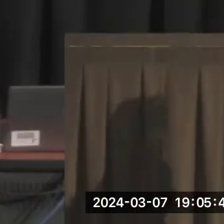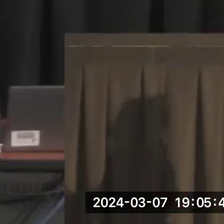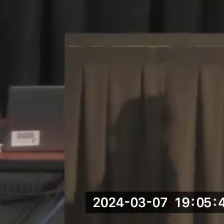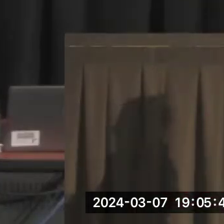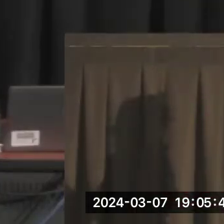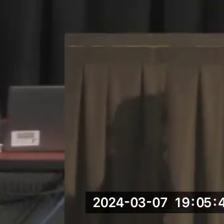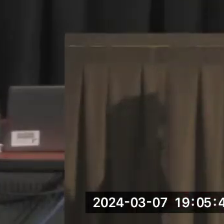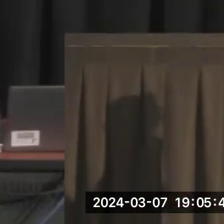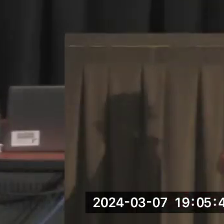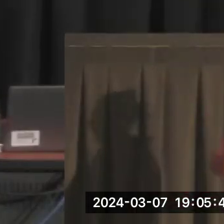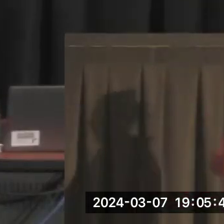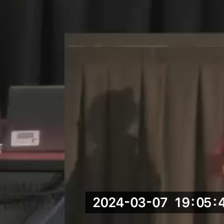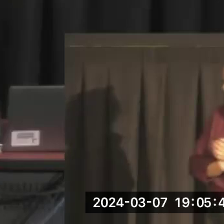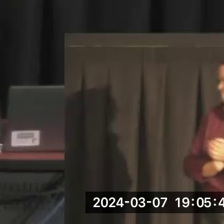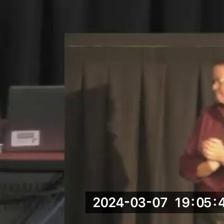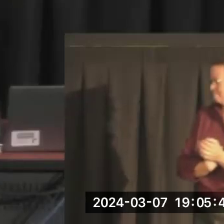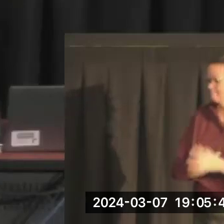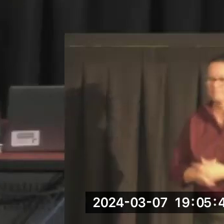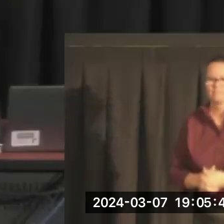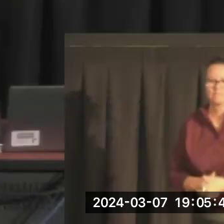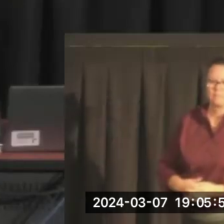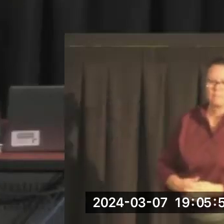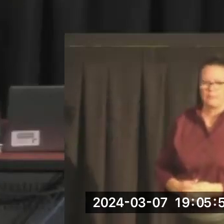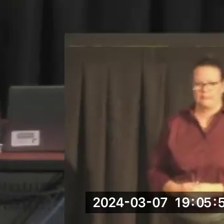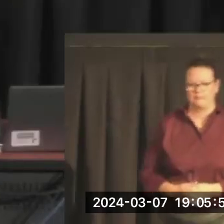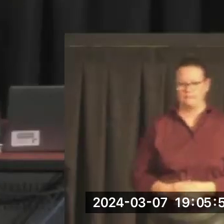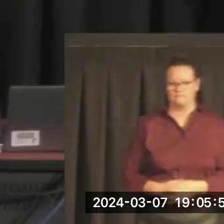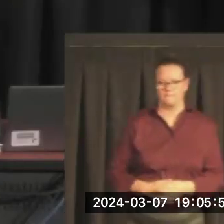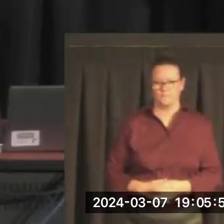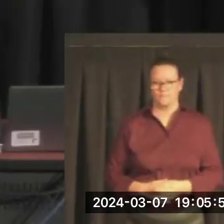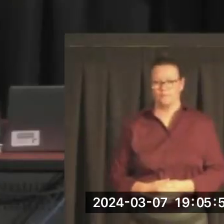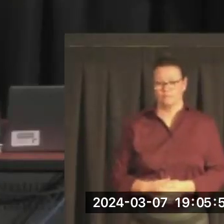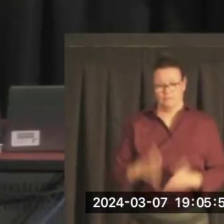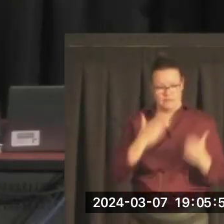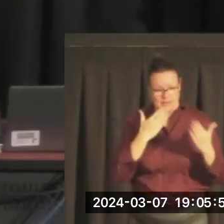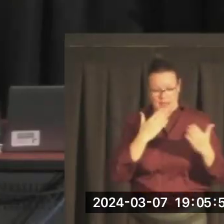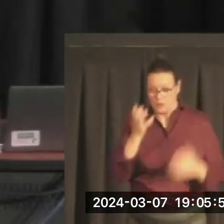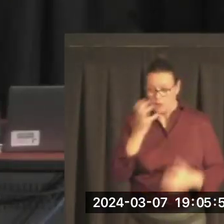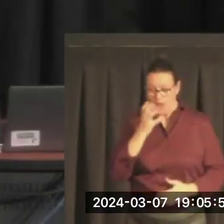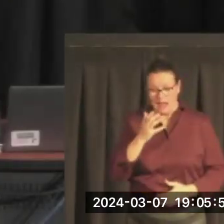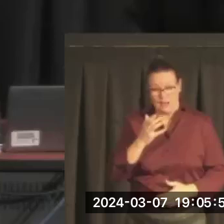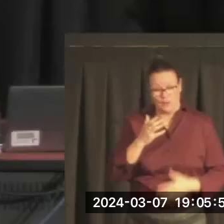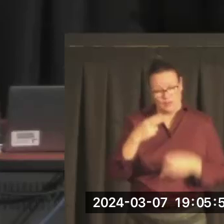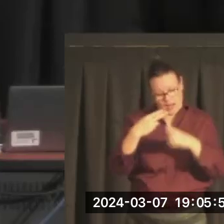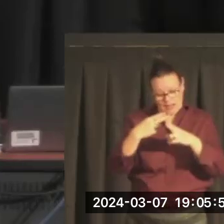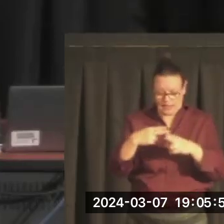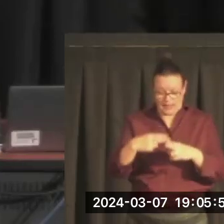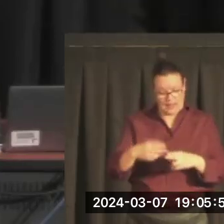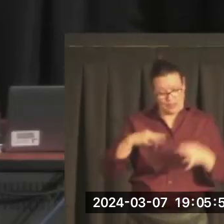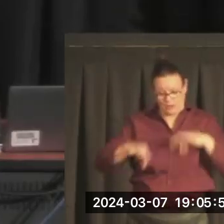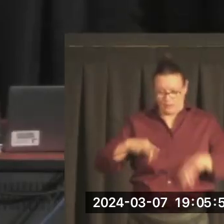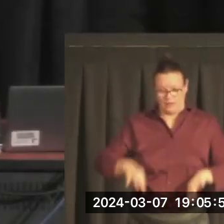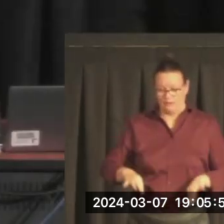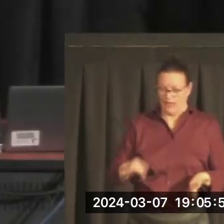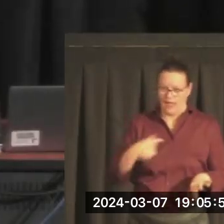Thank you for a generous introduction. probably don't deserve that kind of credit, but thank you,